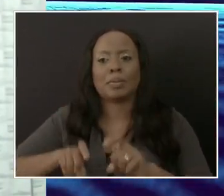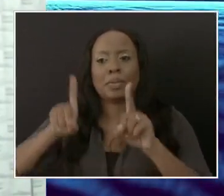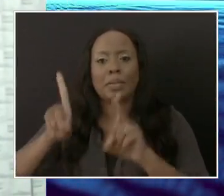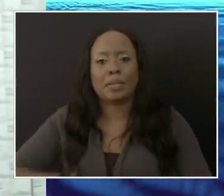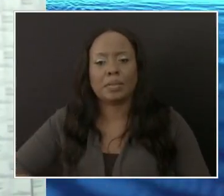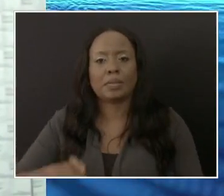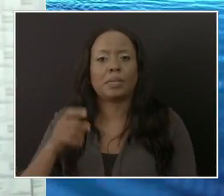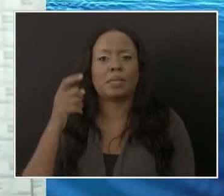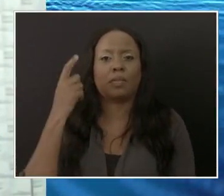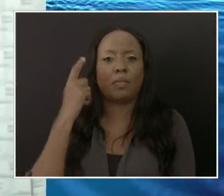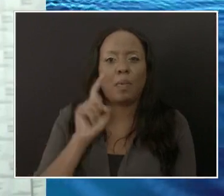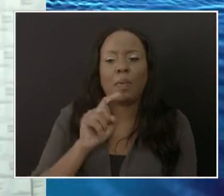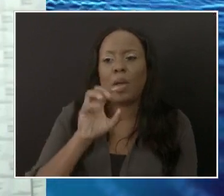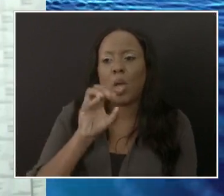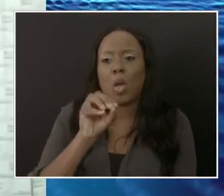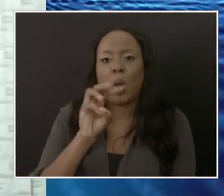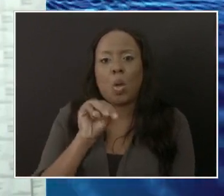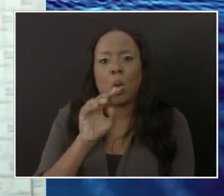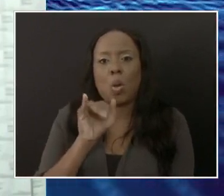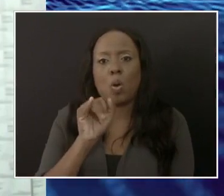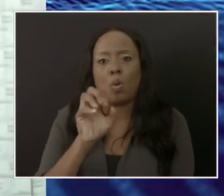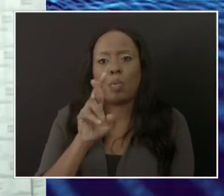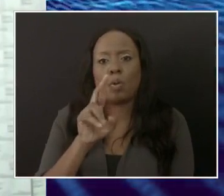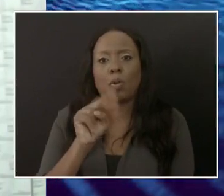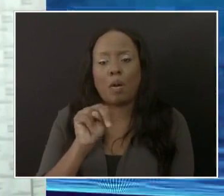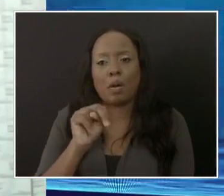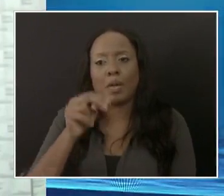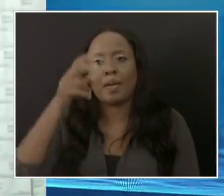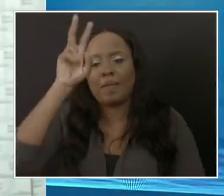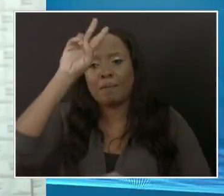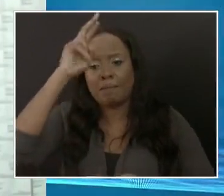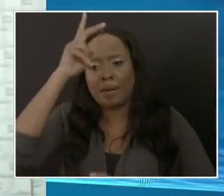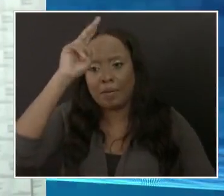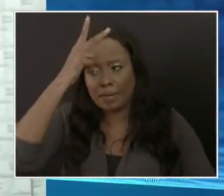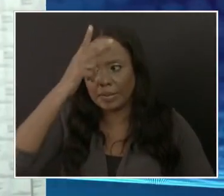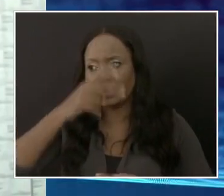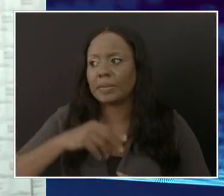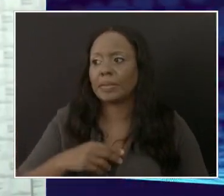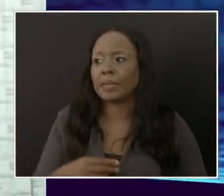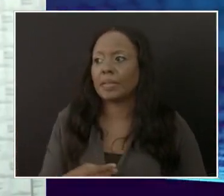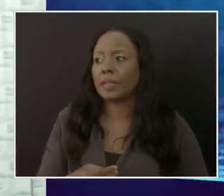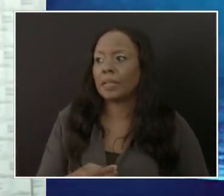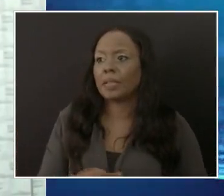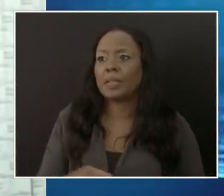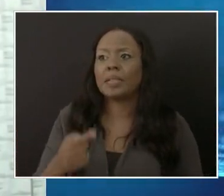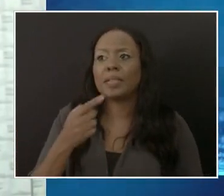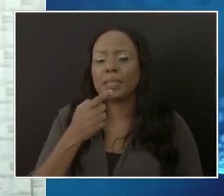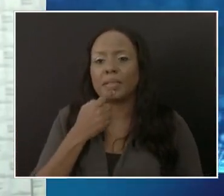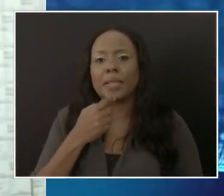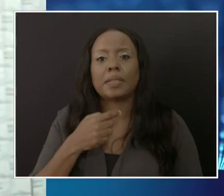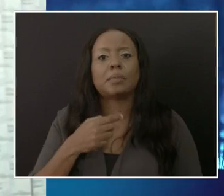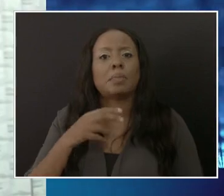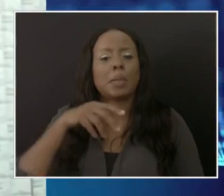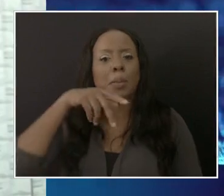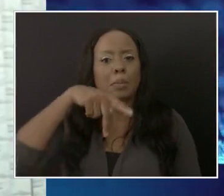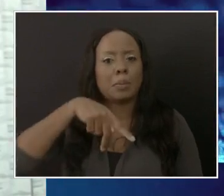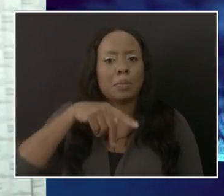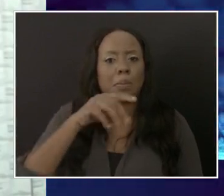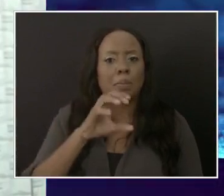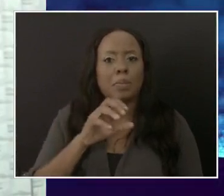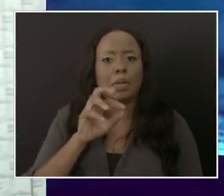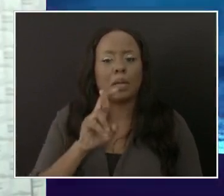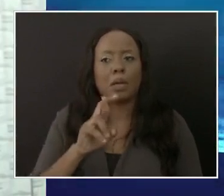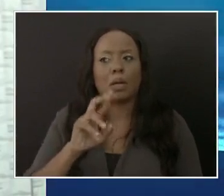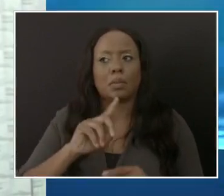how we could seek to fast track that. And he suggested using the usual PCR, but adding something